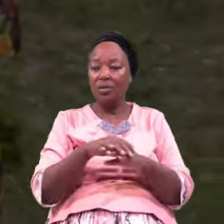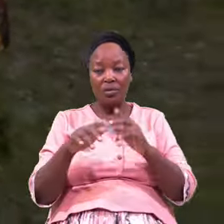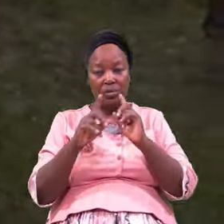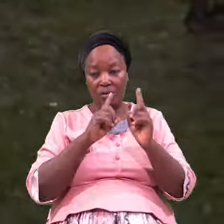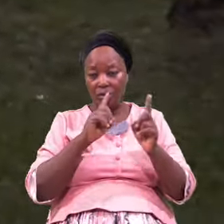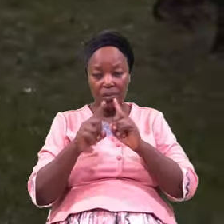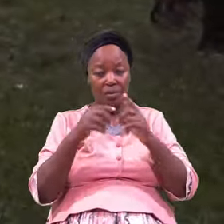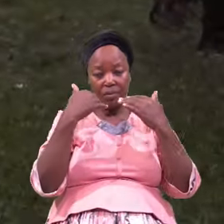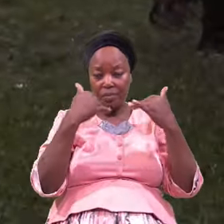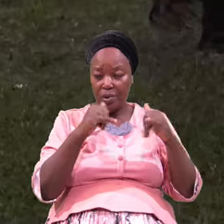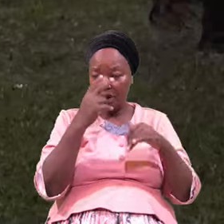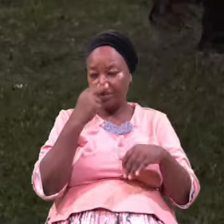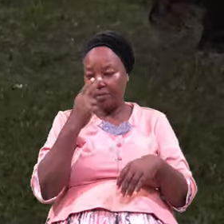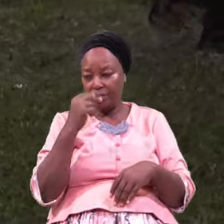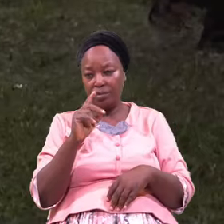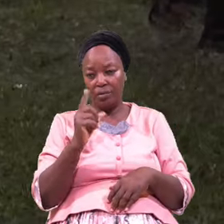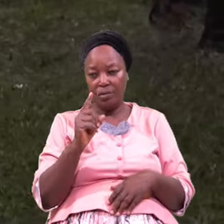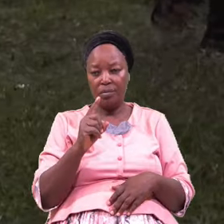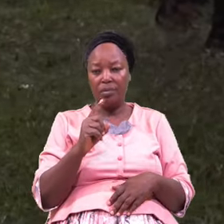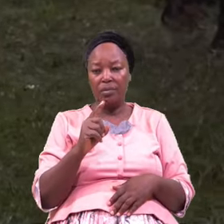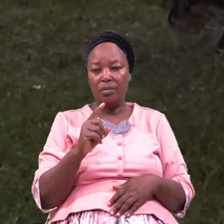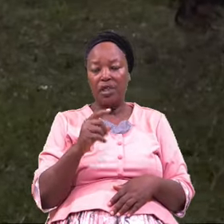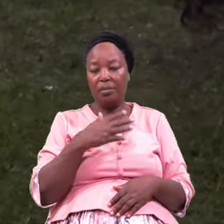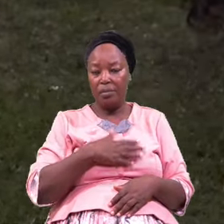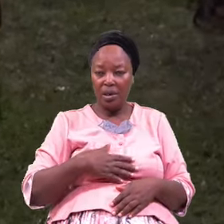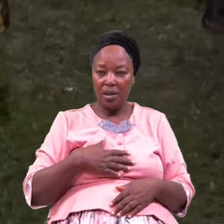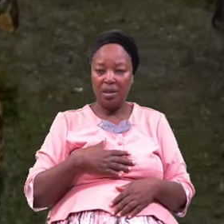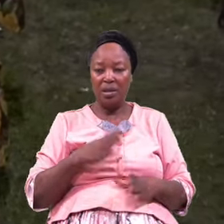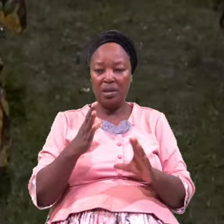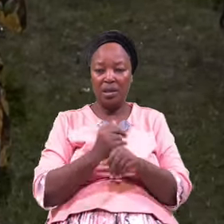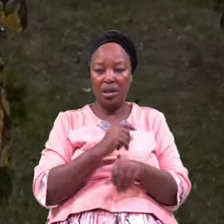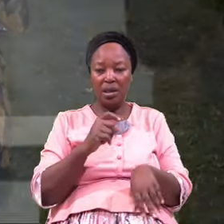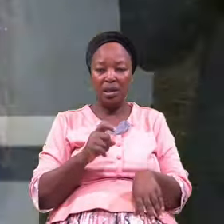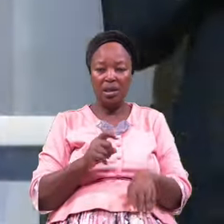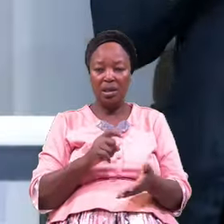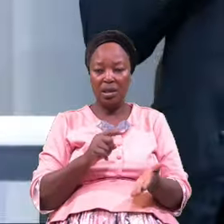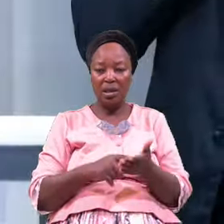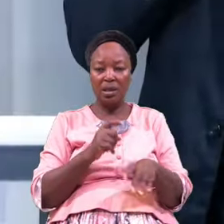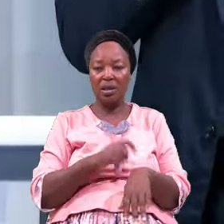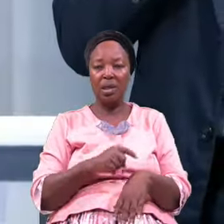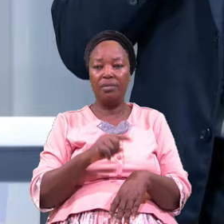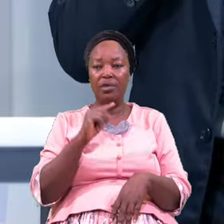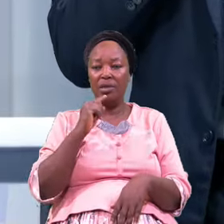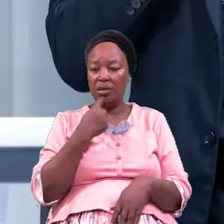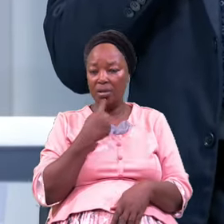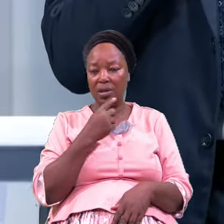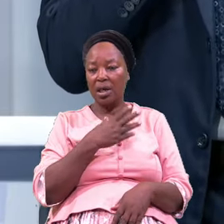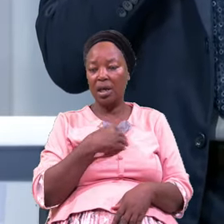Then In Bonaberry You Have It For Bonaberry One In The Chapel